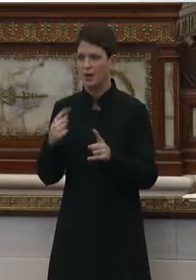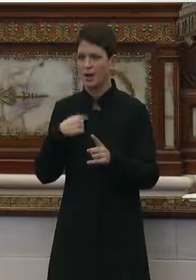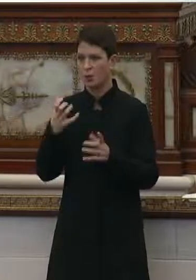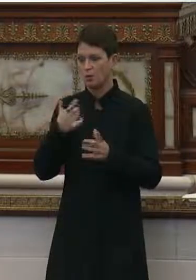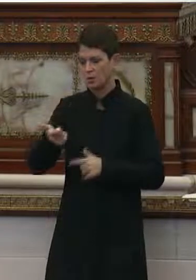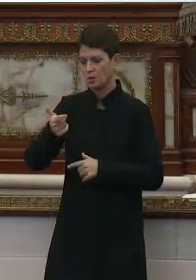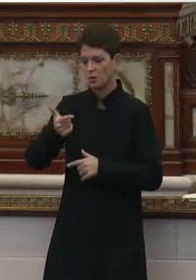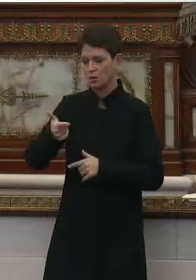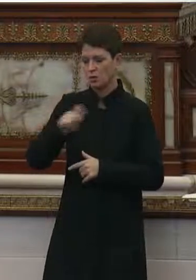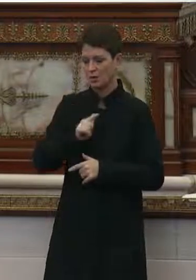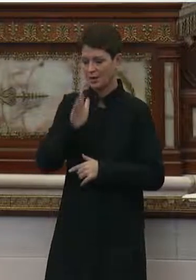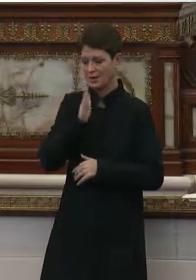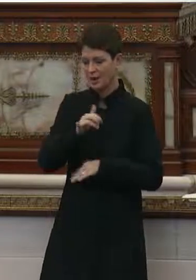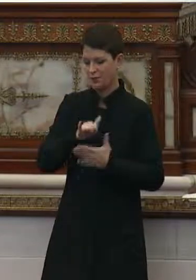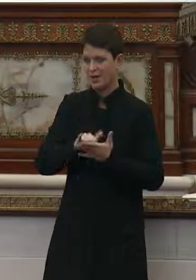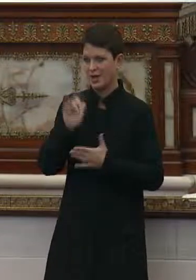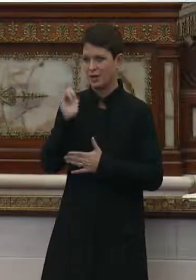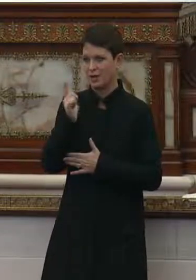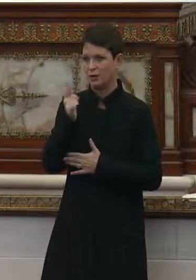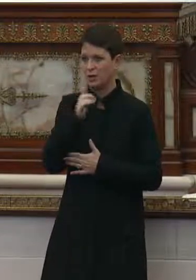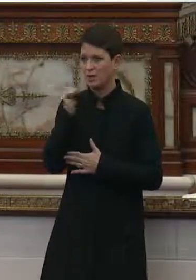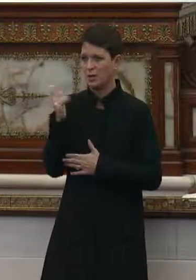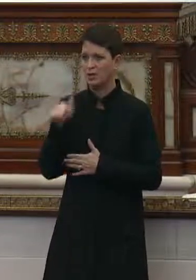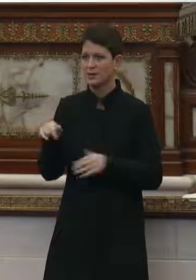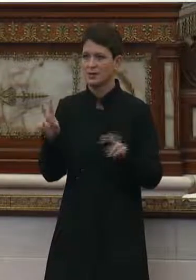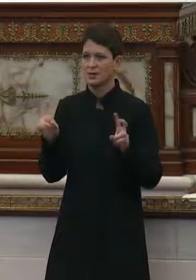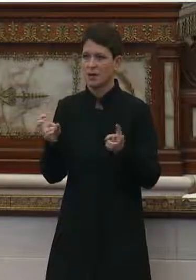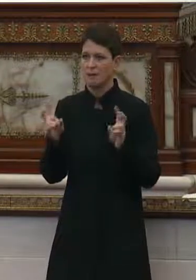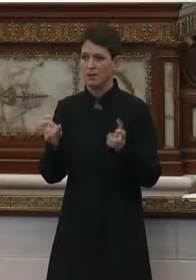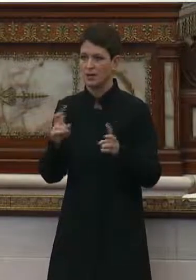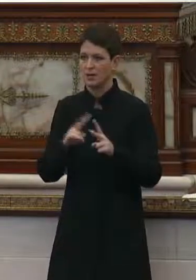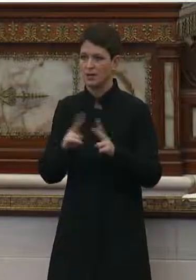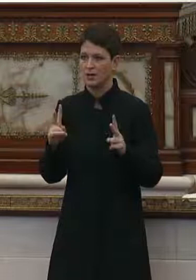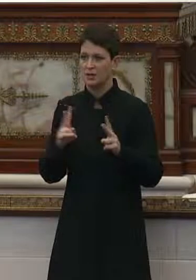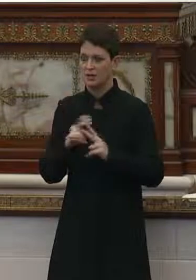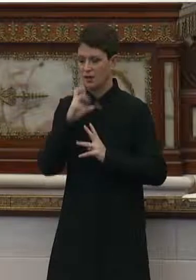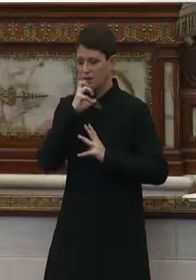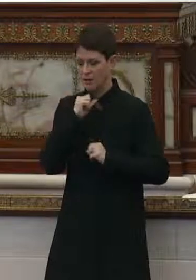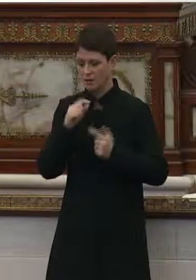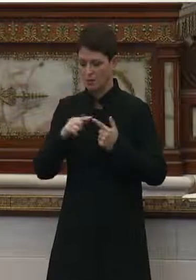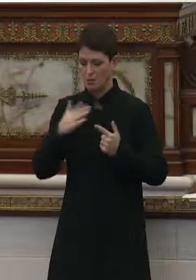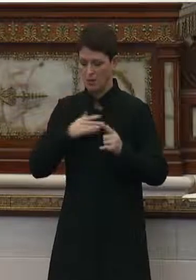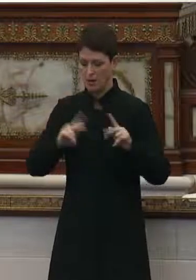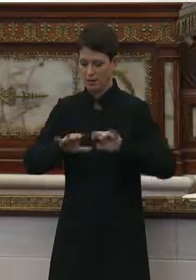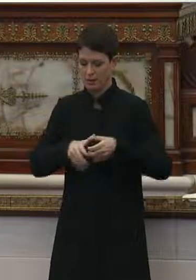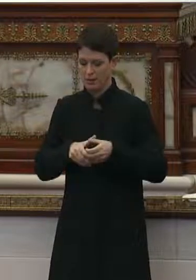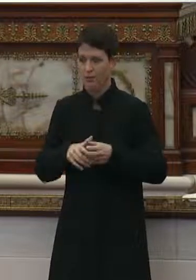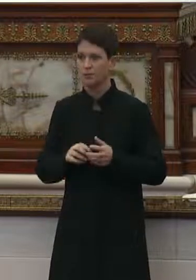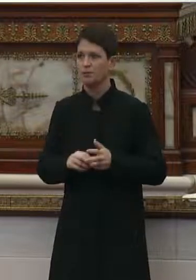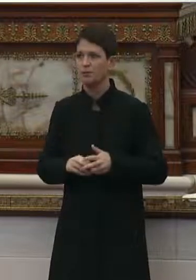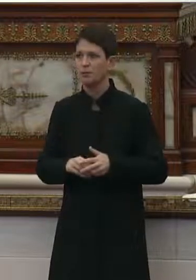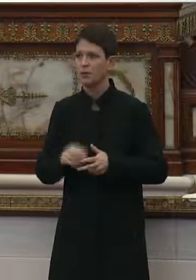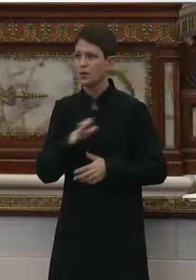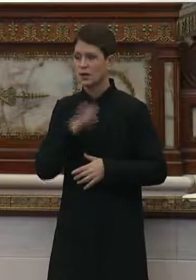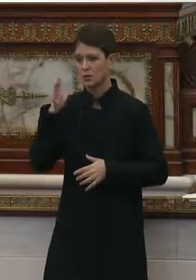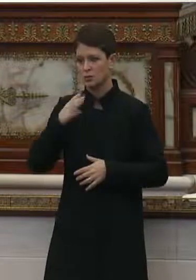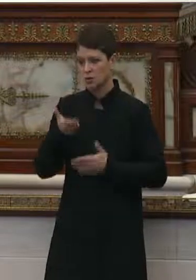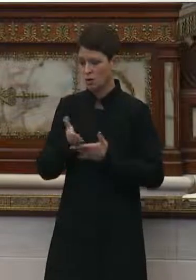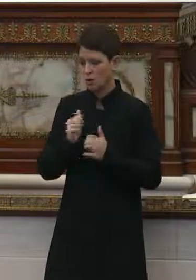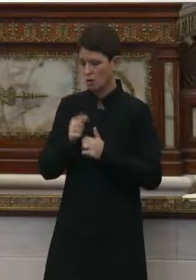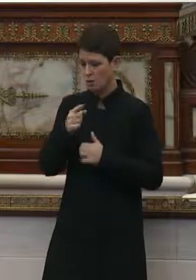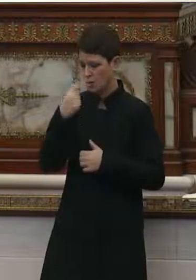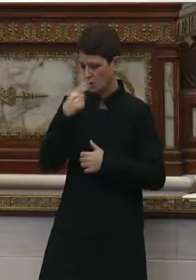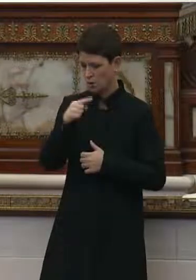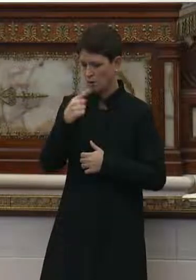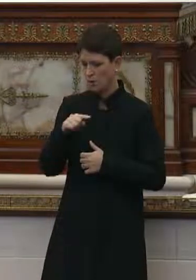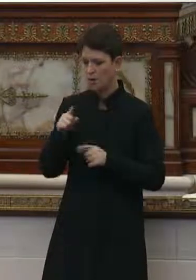to be recognized at a later date because this topic is very germane to my district. Council Member Jones, if it's okay with you,